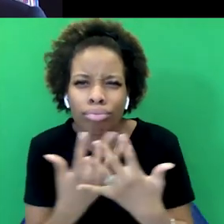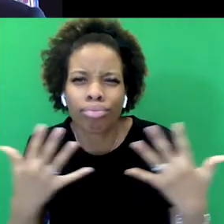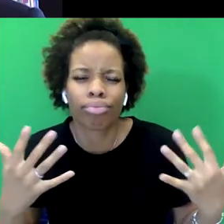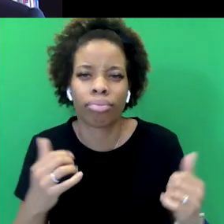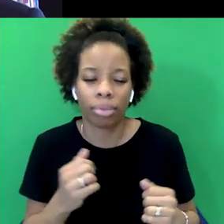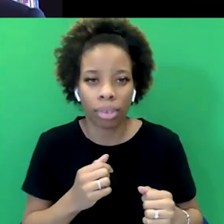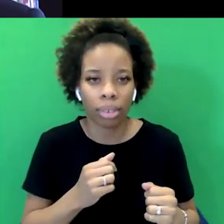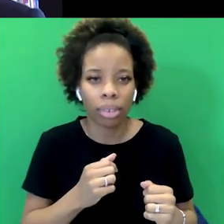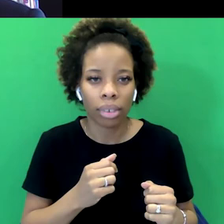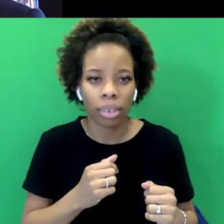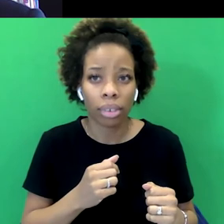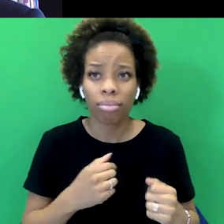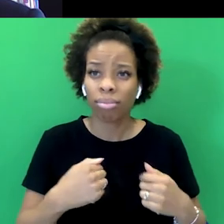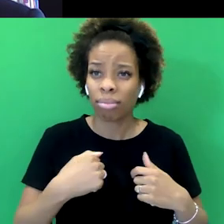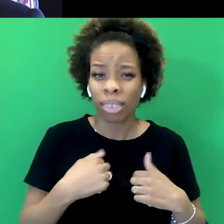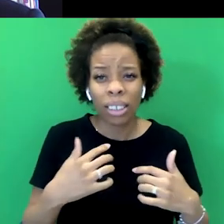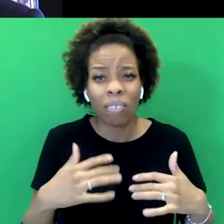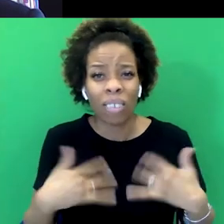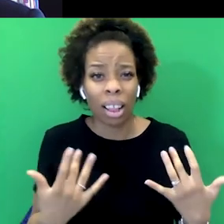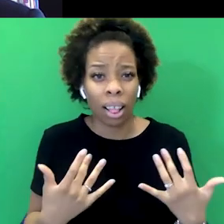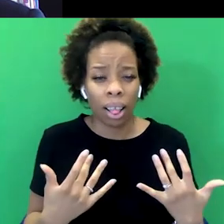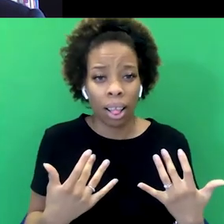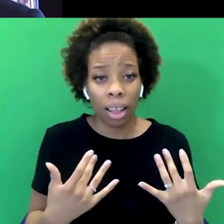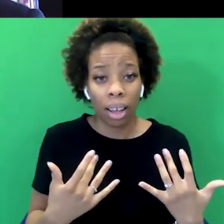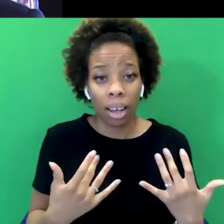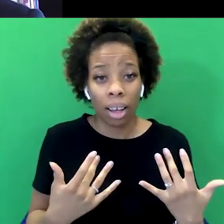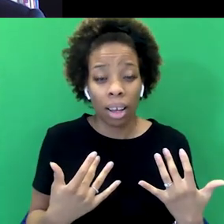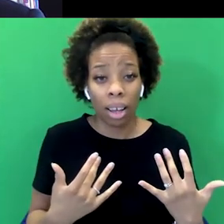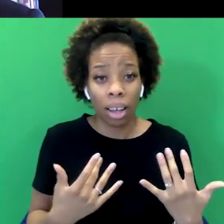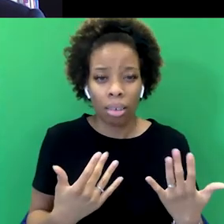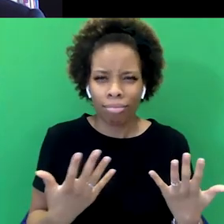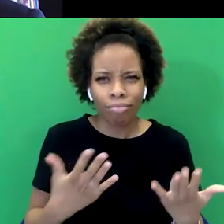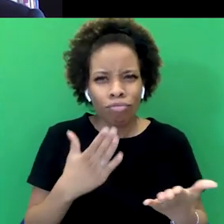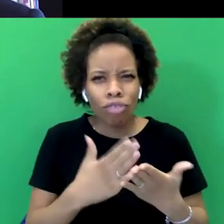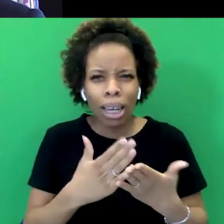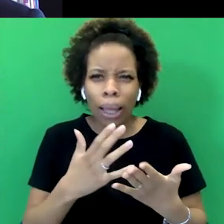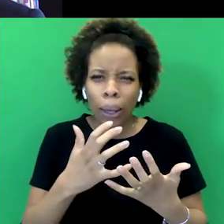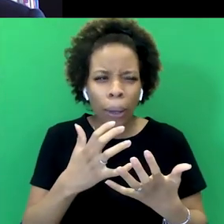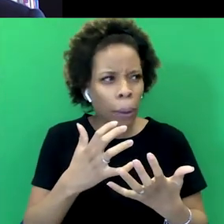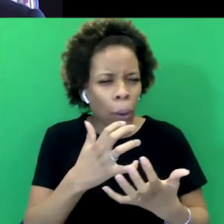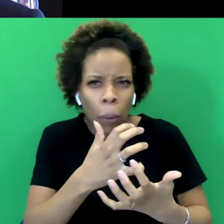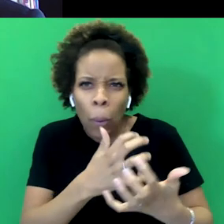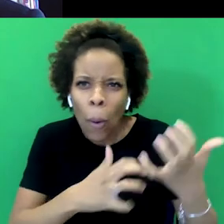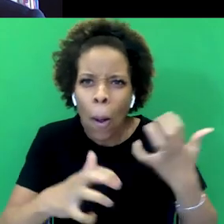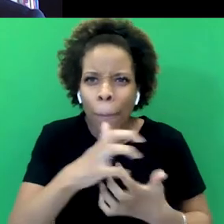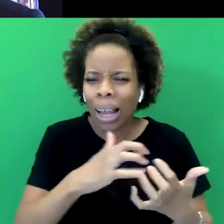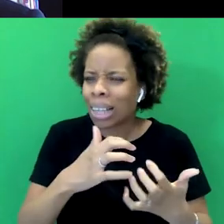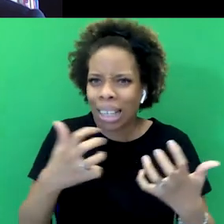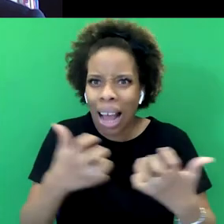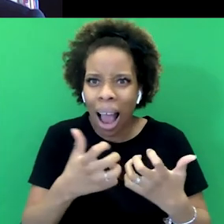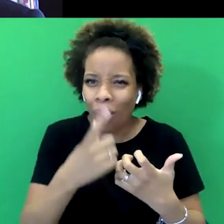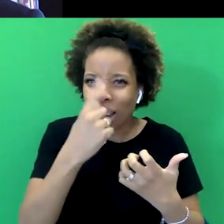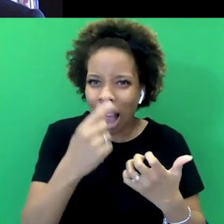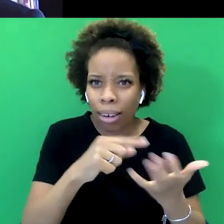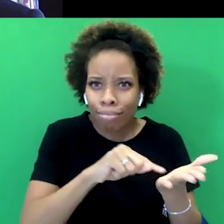But I feel like the way forward is quite complicated. quite gnarly to try and communicate